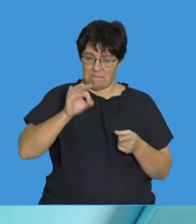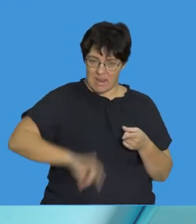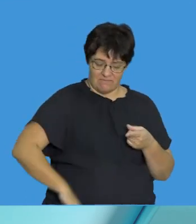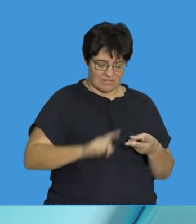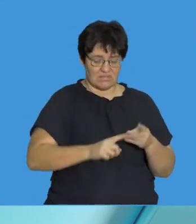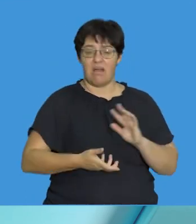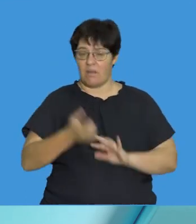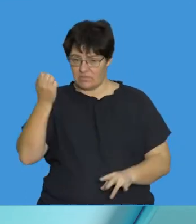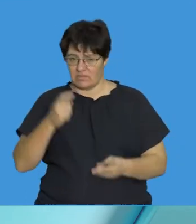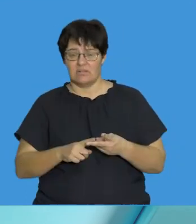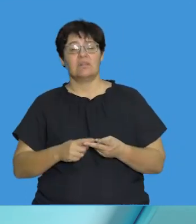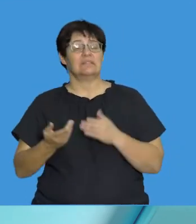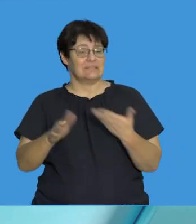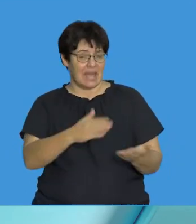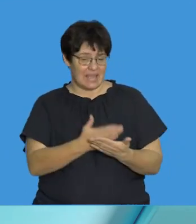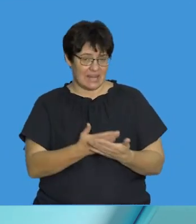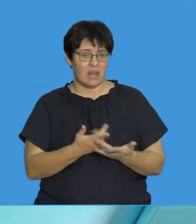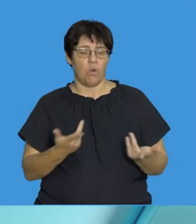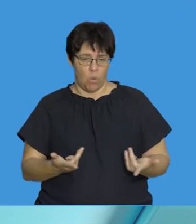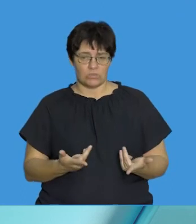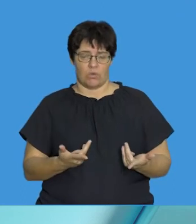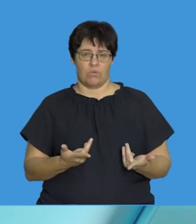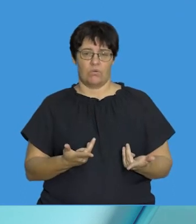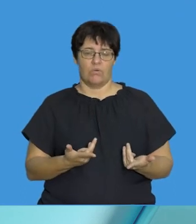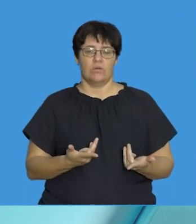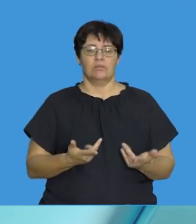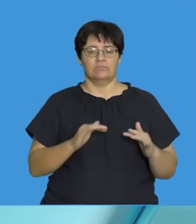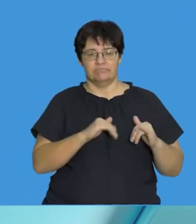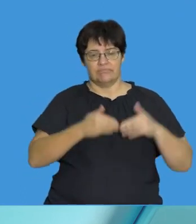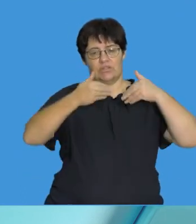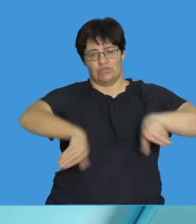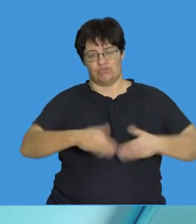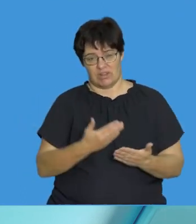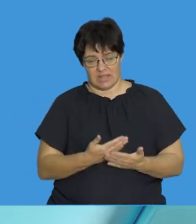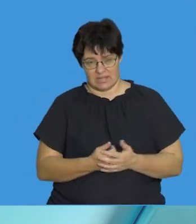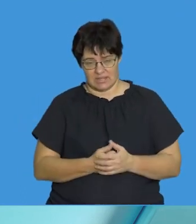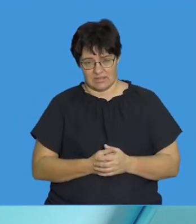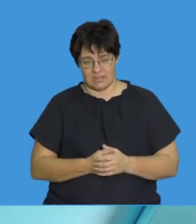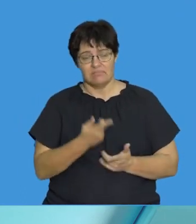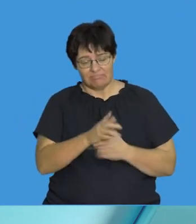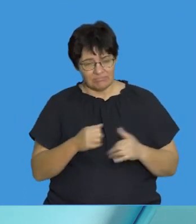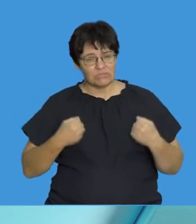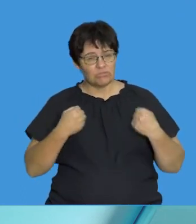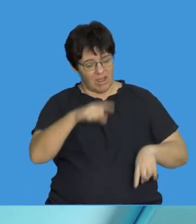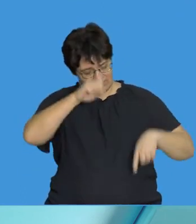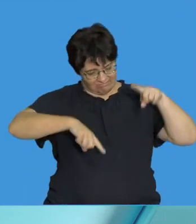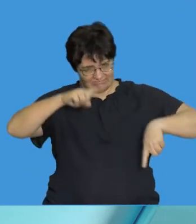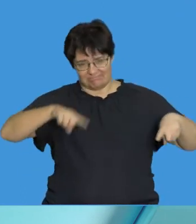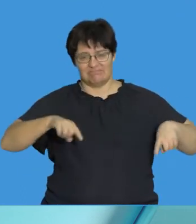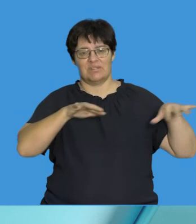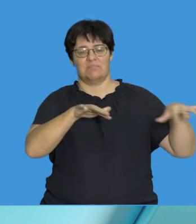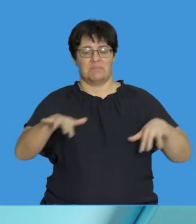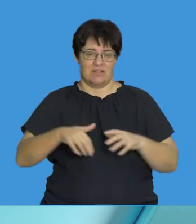can be beneficial, harmful, lethal, and even neutral. It's important that we understand that mutations drive